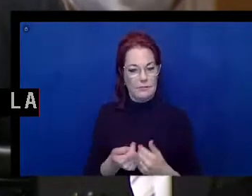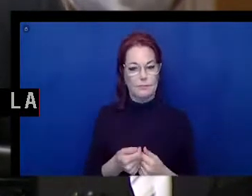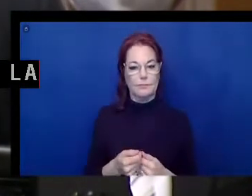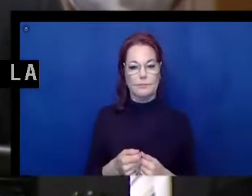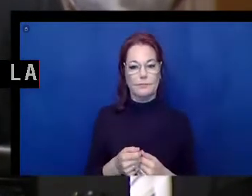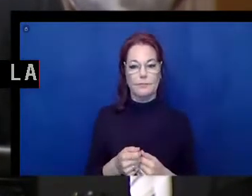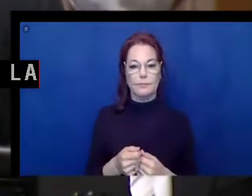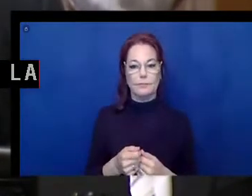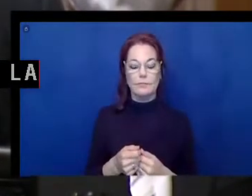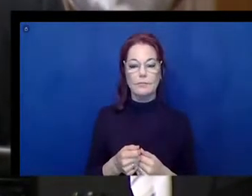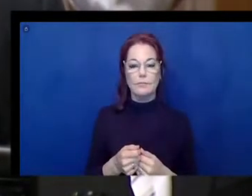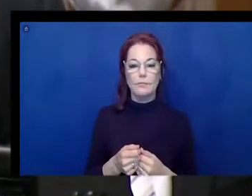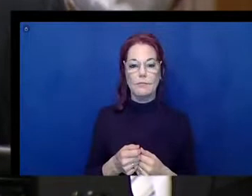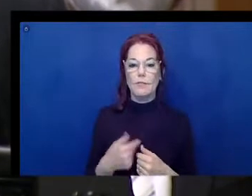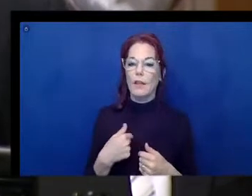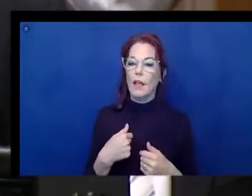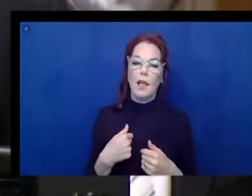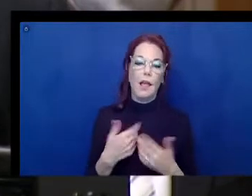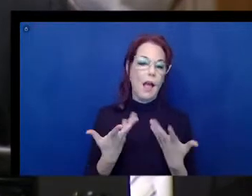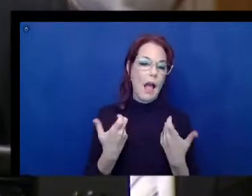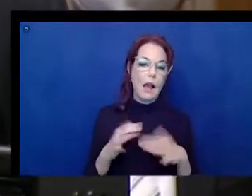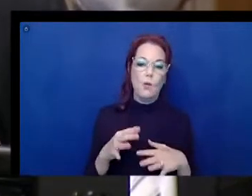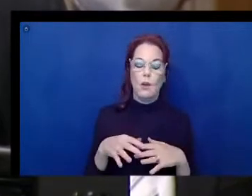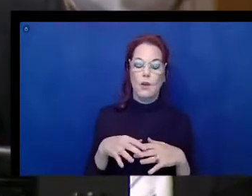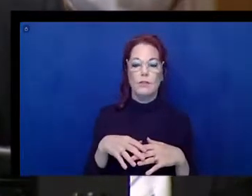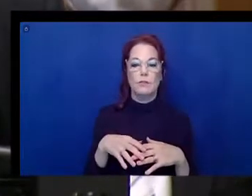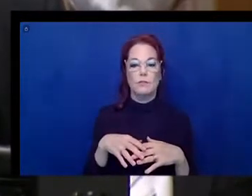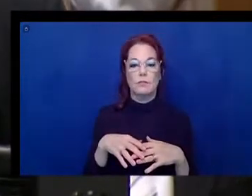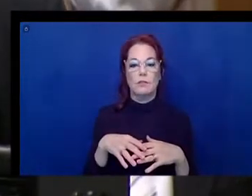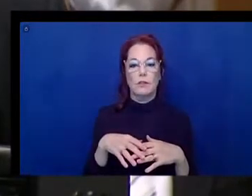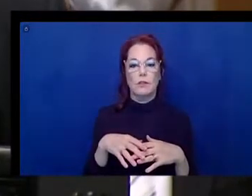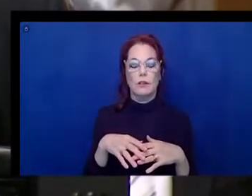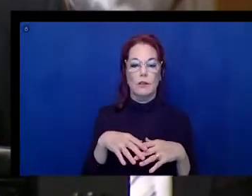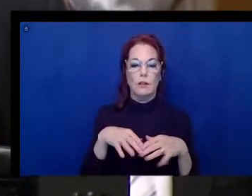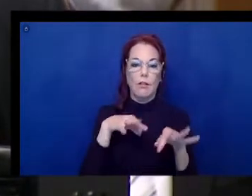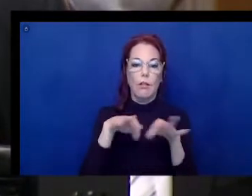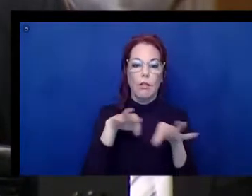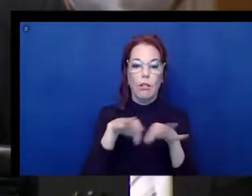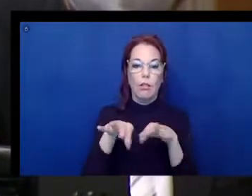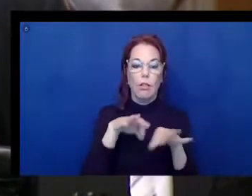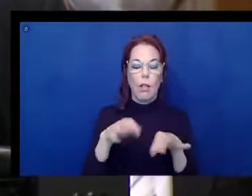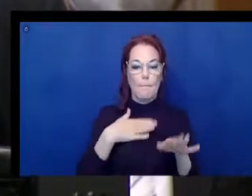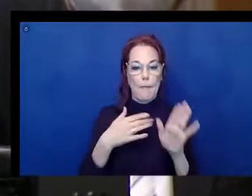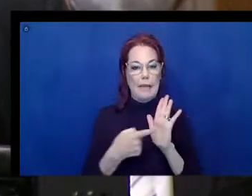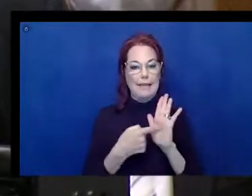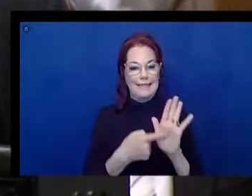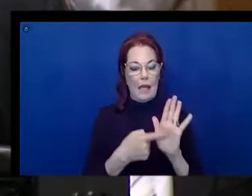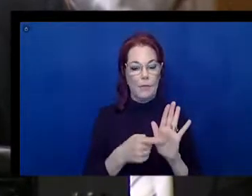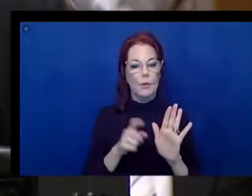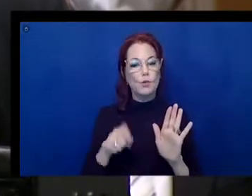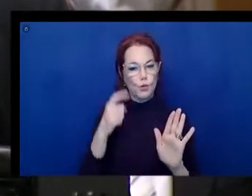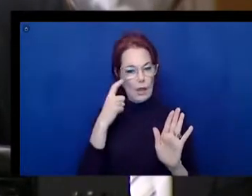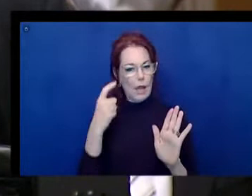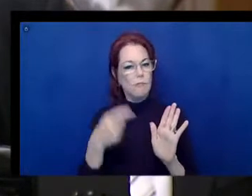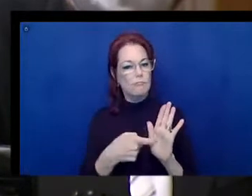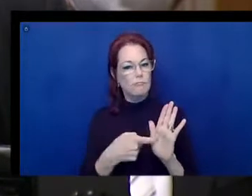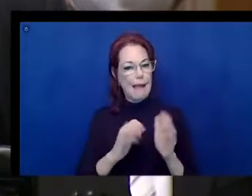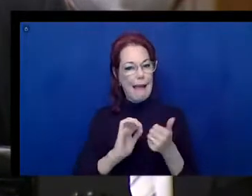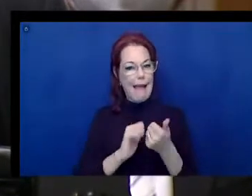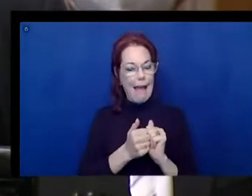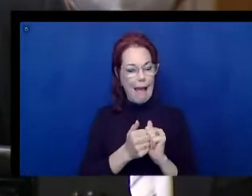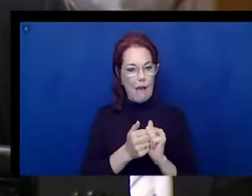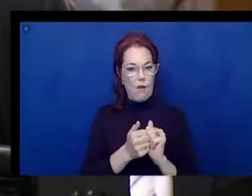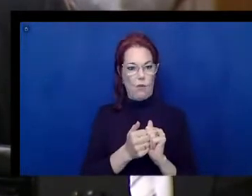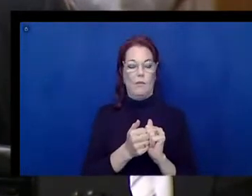Rather than going through a litany of personal examples in my testimony, you'll see references of how inaccessibility has adversely impacted